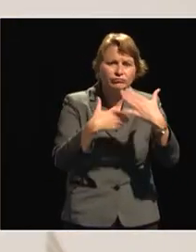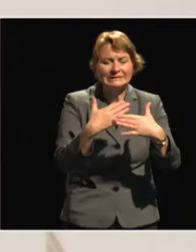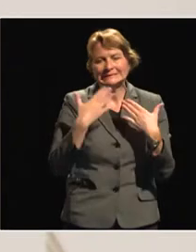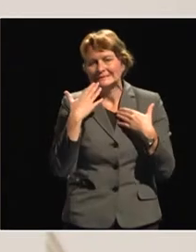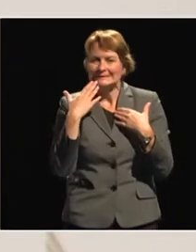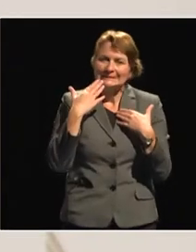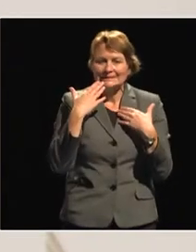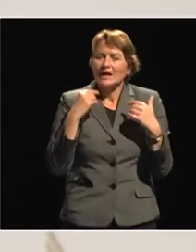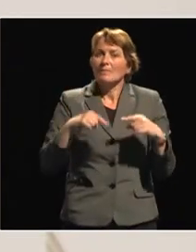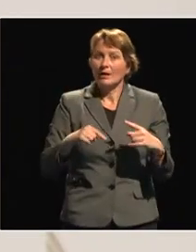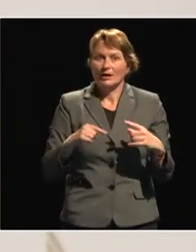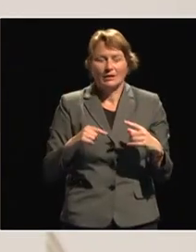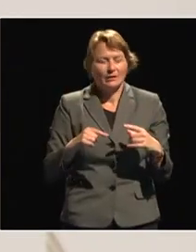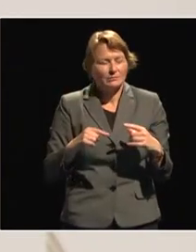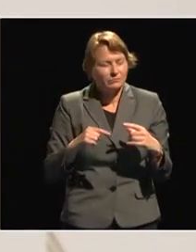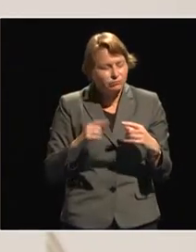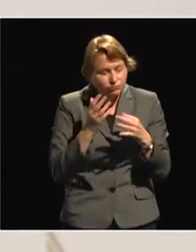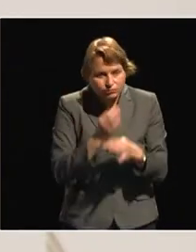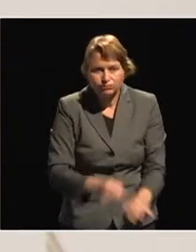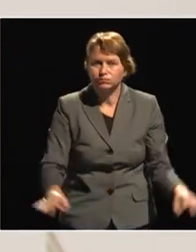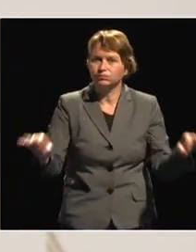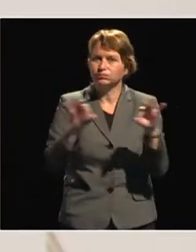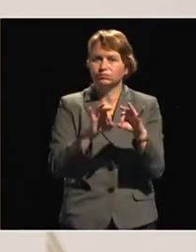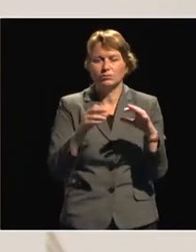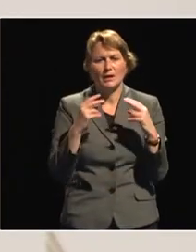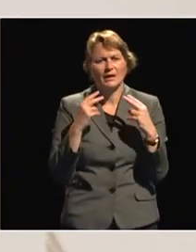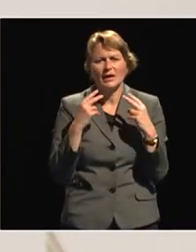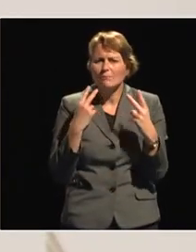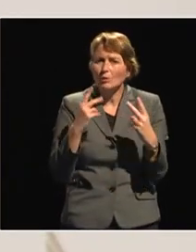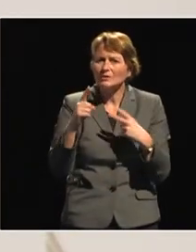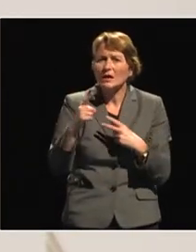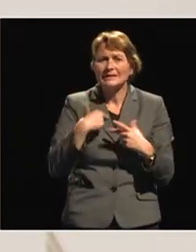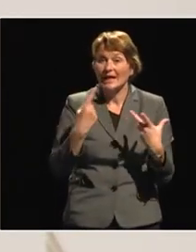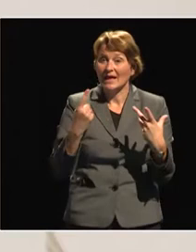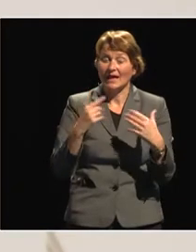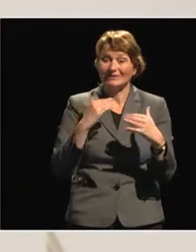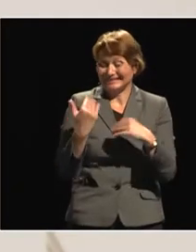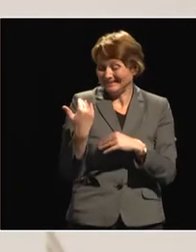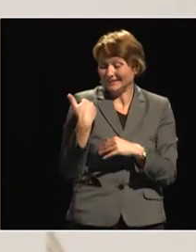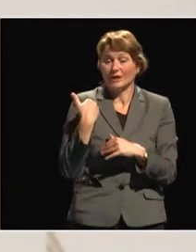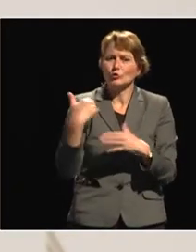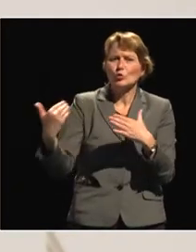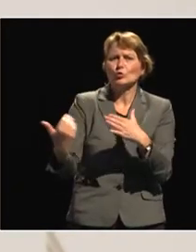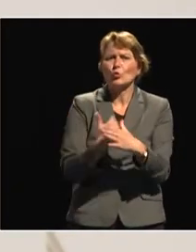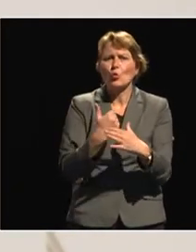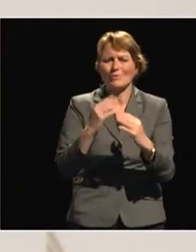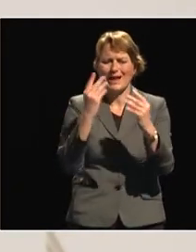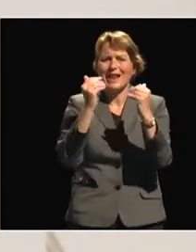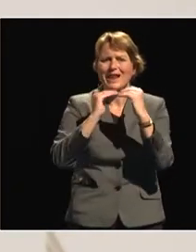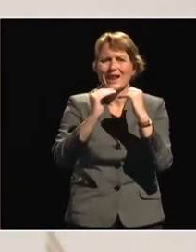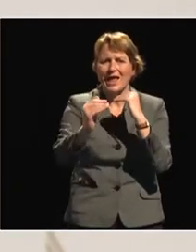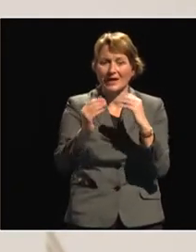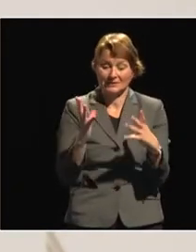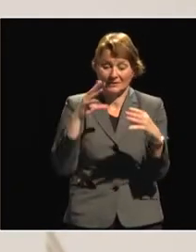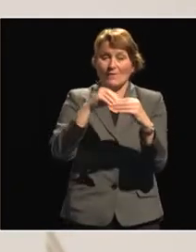it's so critical. If I just joined the lunch event, and also I heard